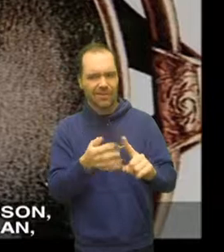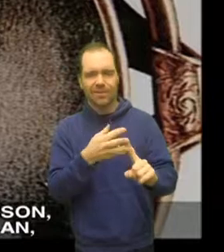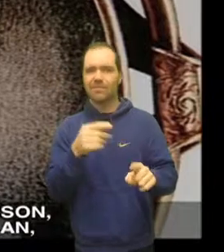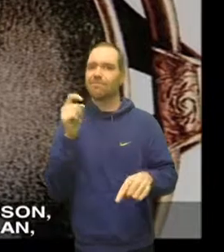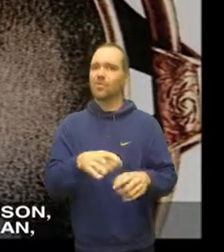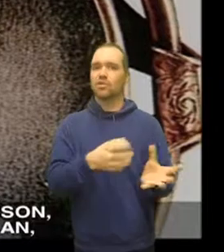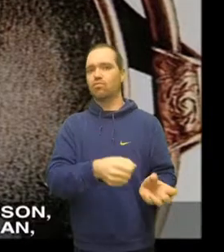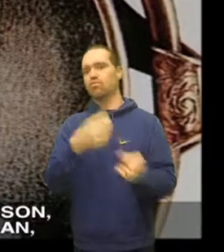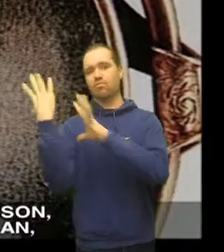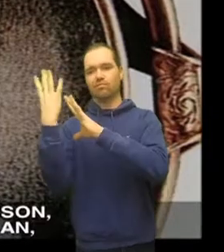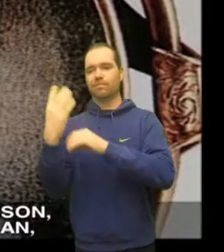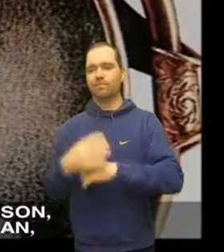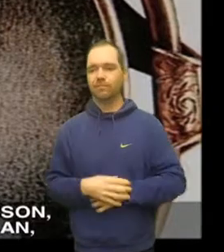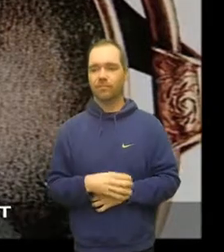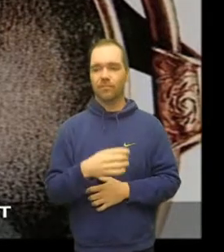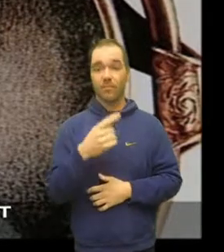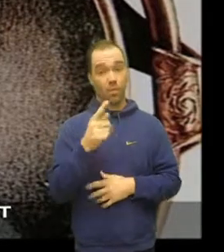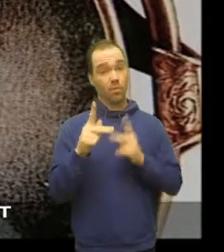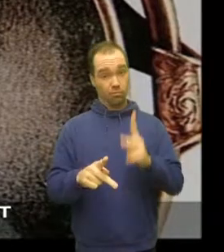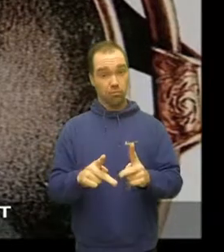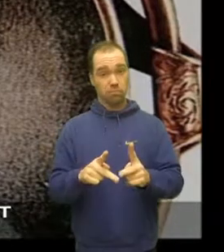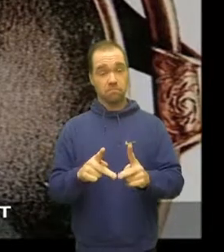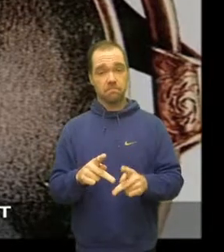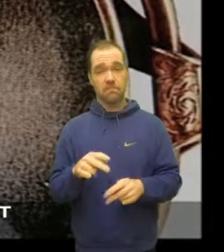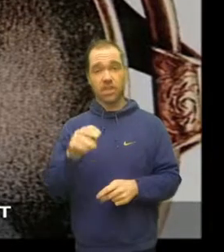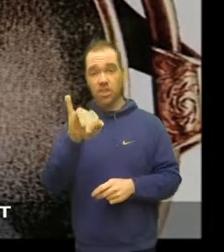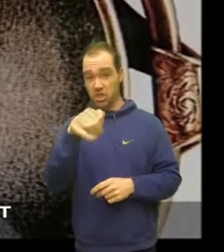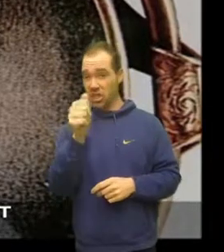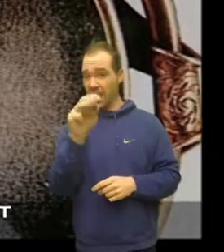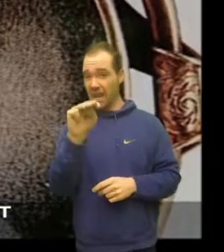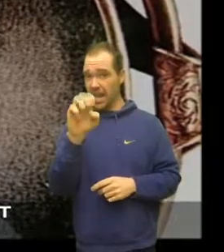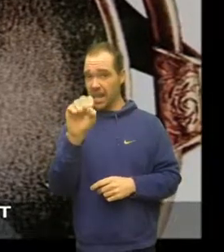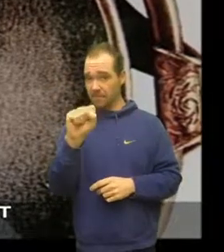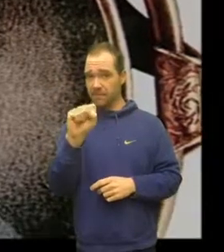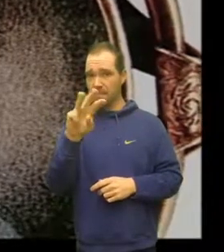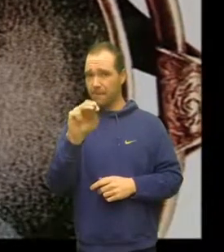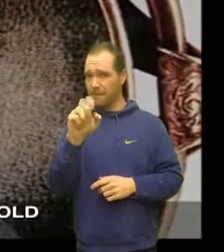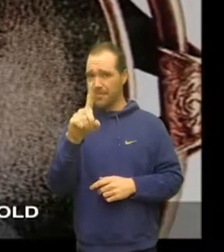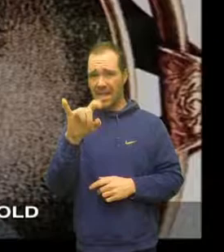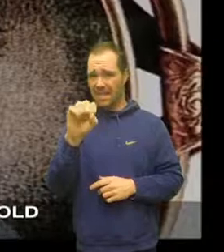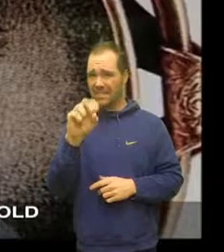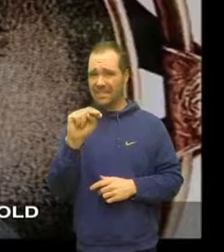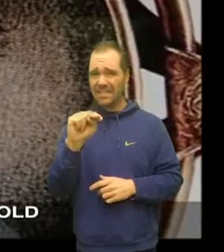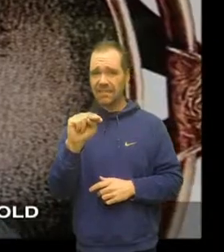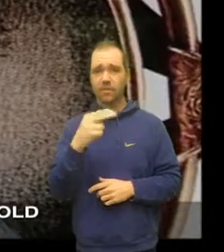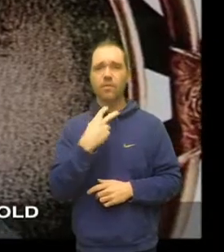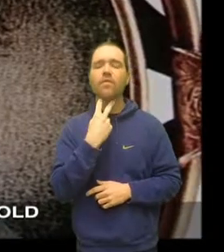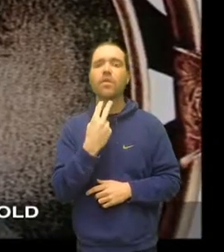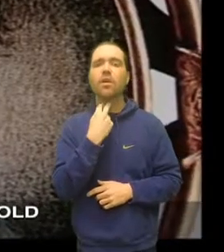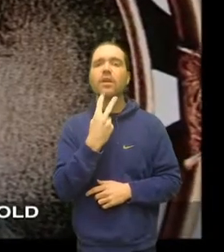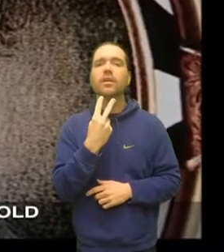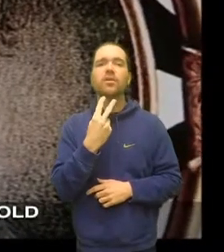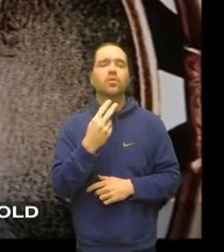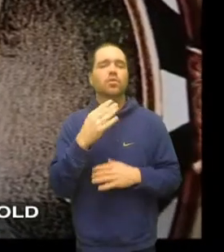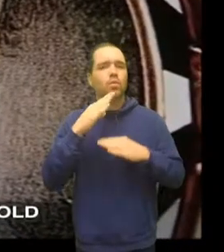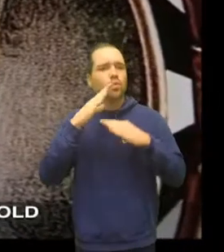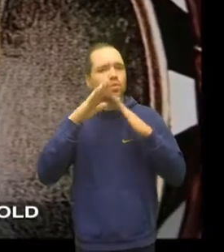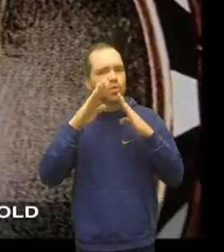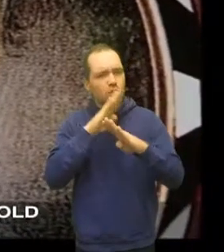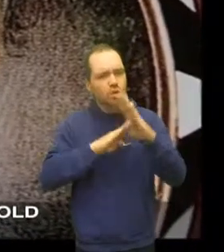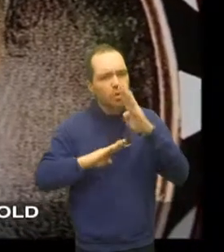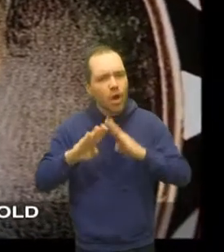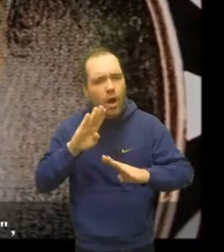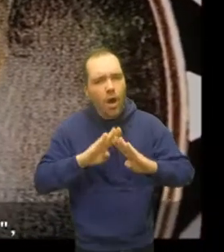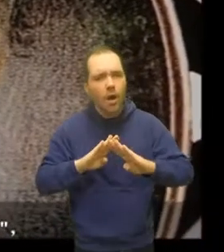Madison, a shy, scholarly Virginian, whose voice is so faint that at meetings he is constantly being told to speak